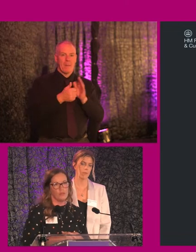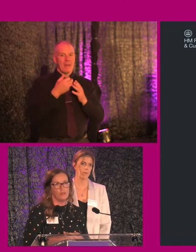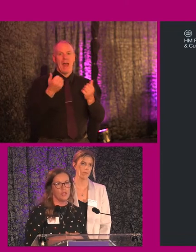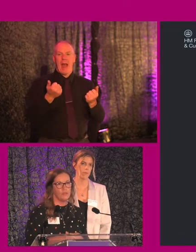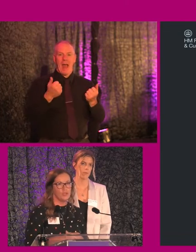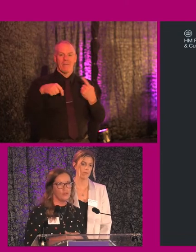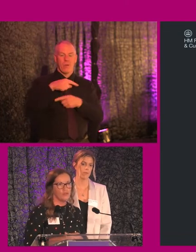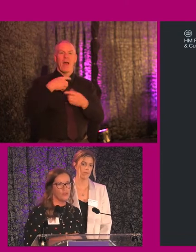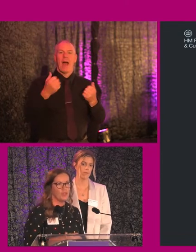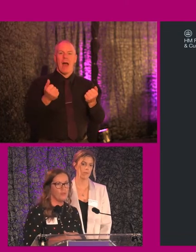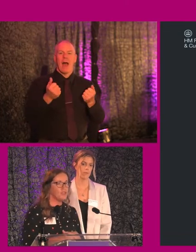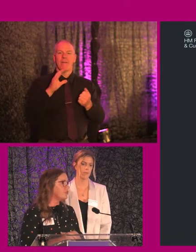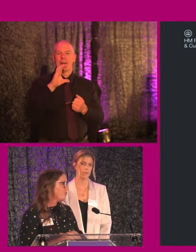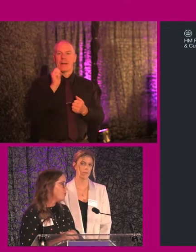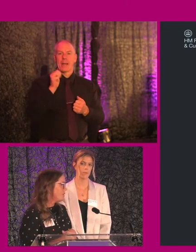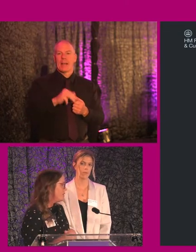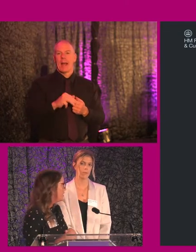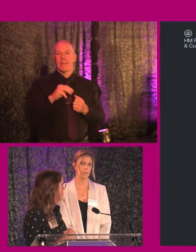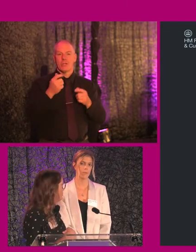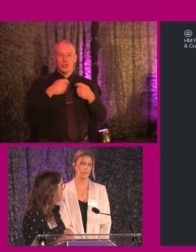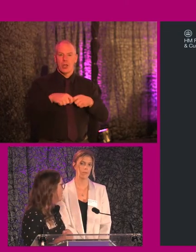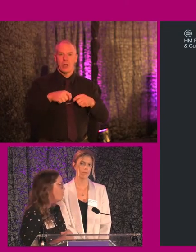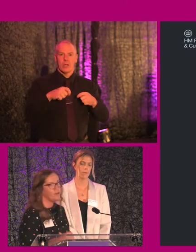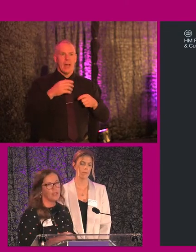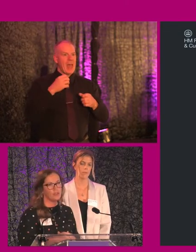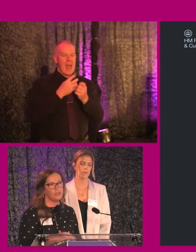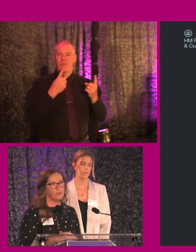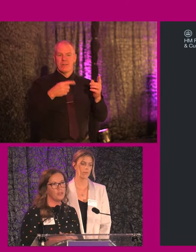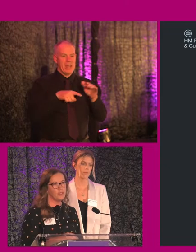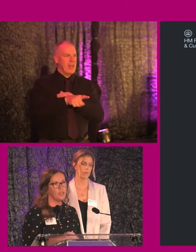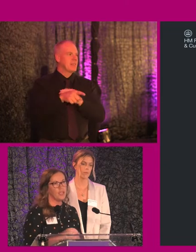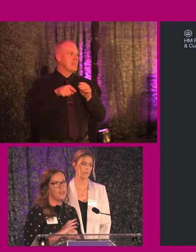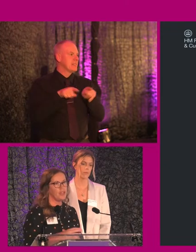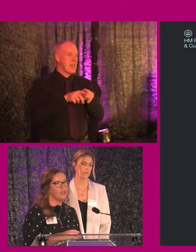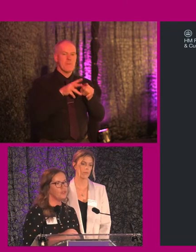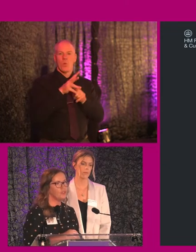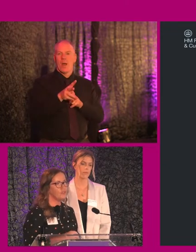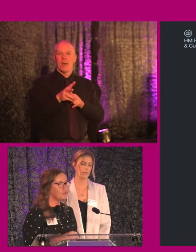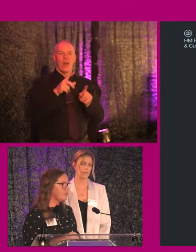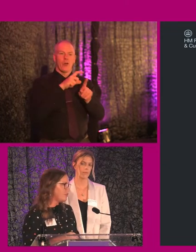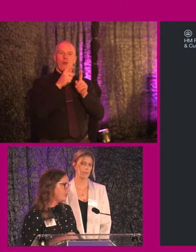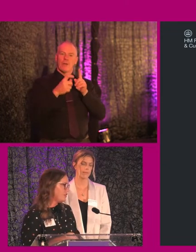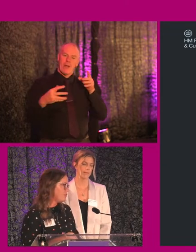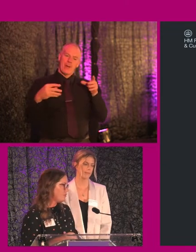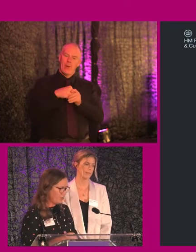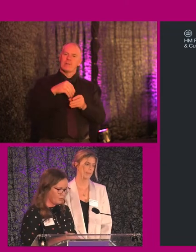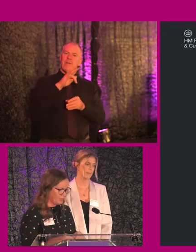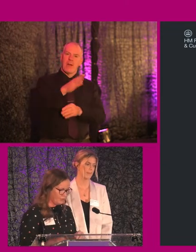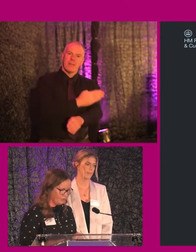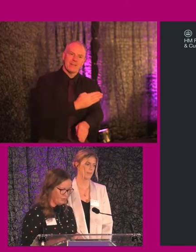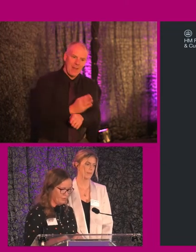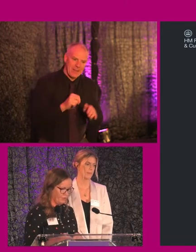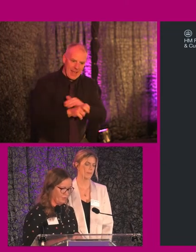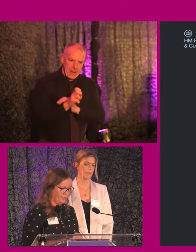we call clamshell doors so that effectively everybody can get through the same point of entry to the building and that culture of inclusivity is there from the outset.